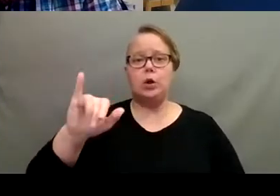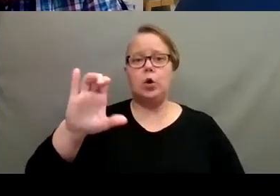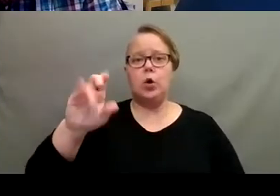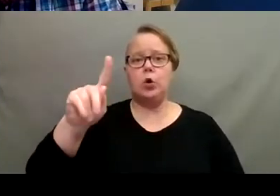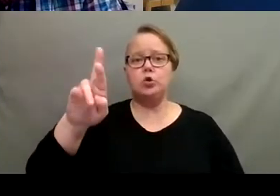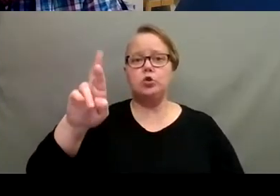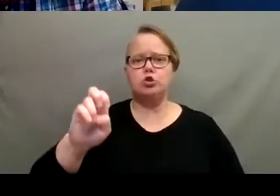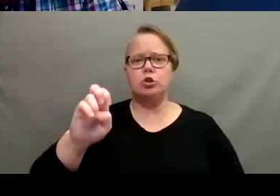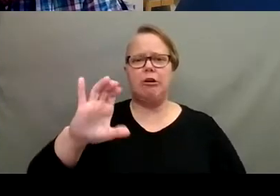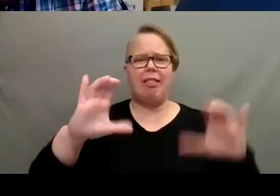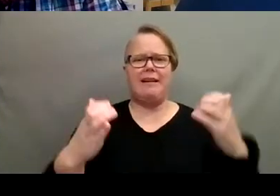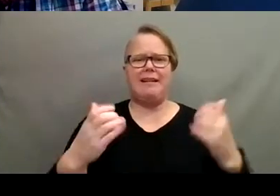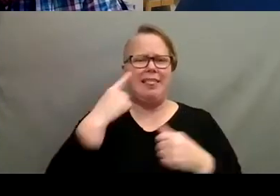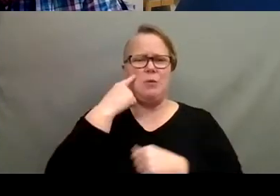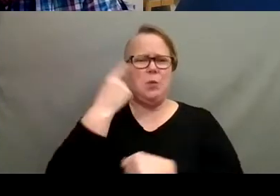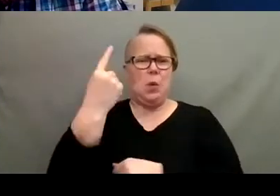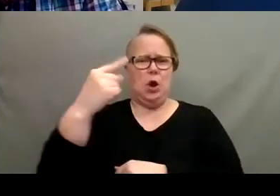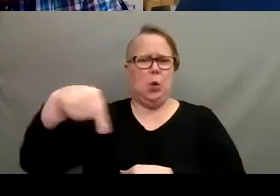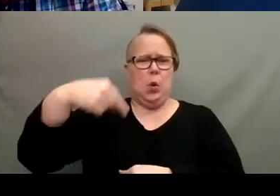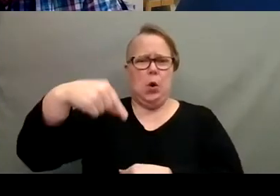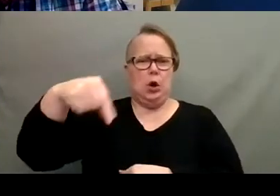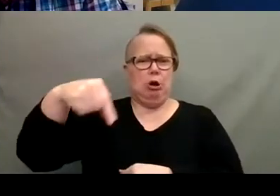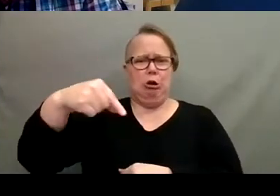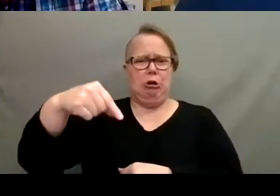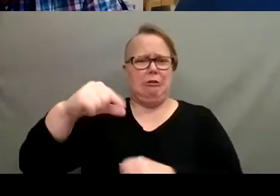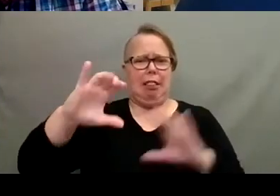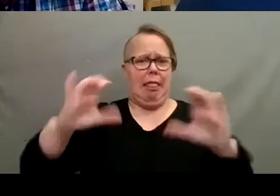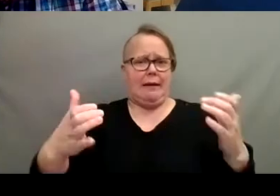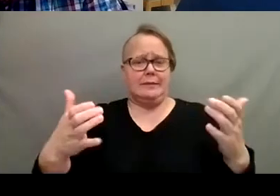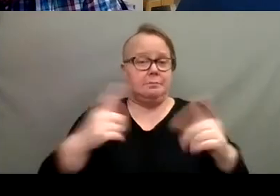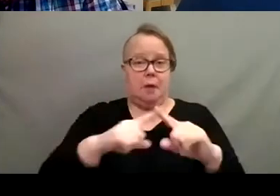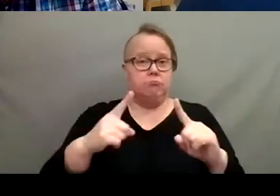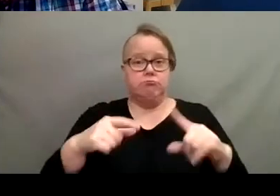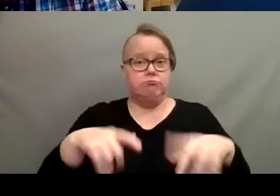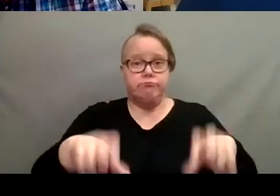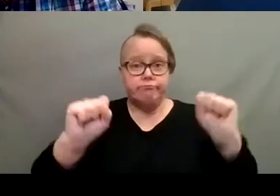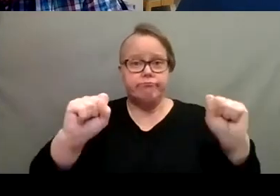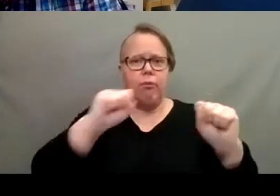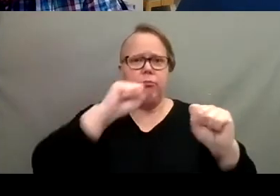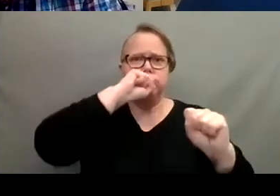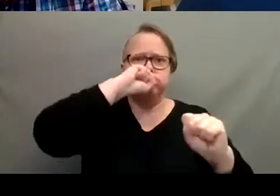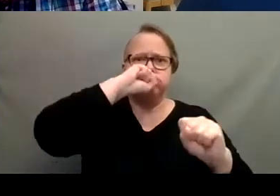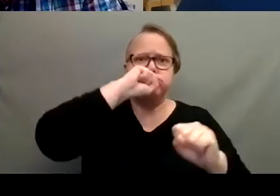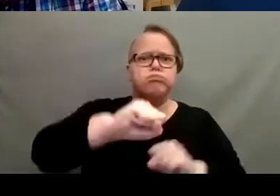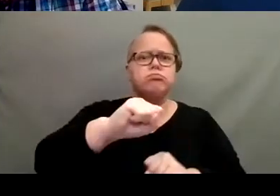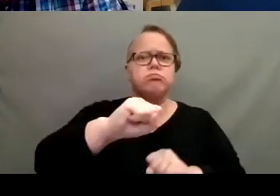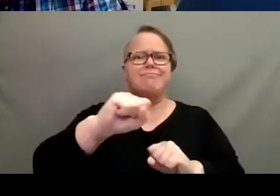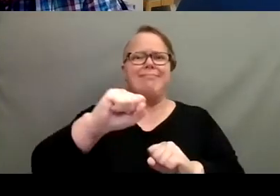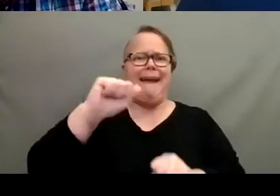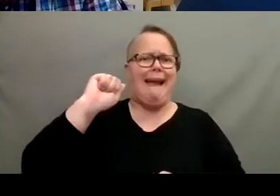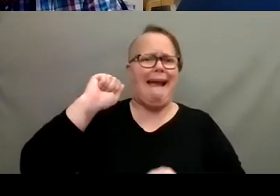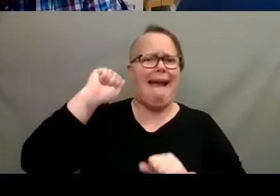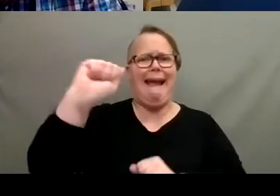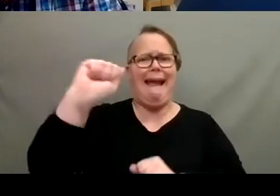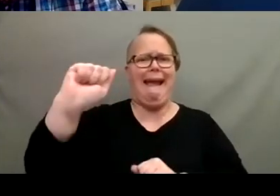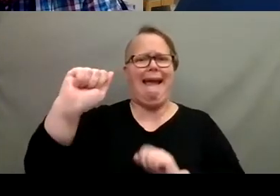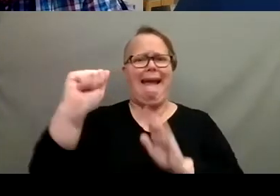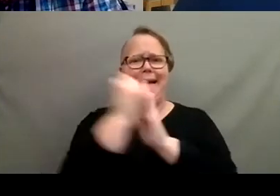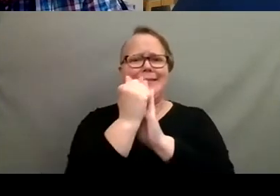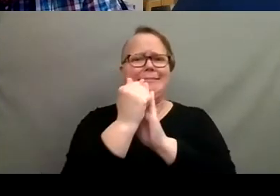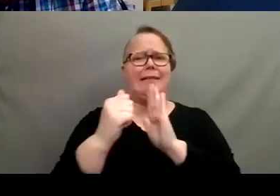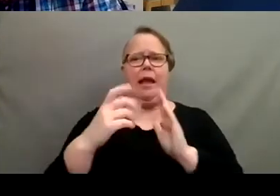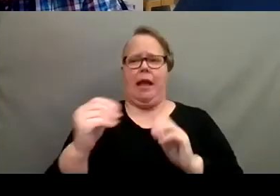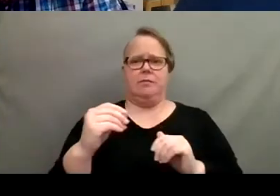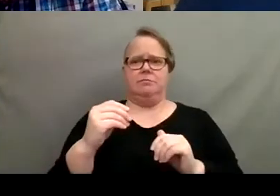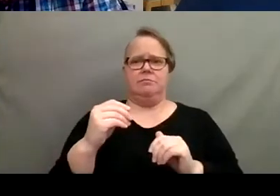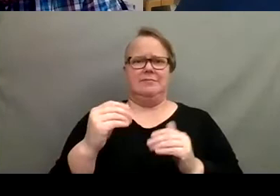a short, I think one quarter class, but, uh, I took it. I loved it. And I aced it. It just came super easy to me. And I'm like,